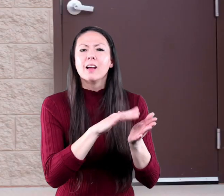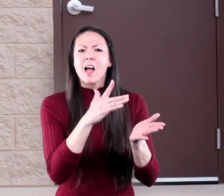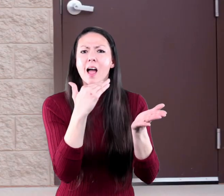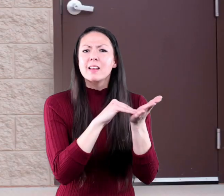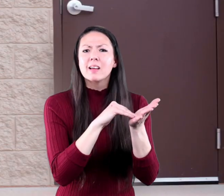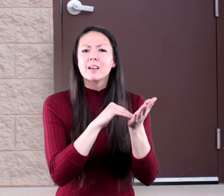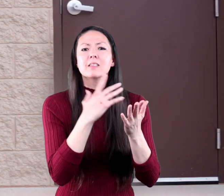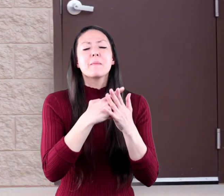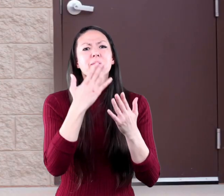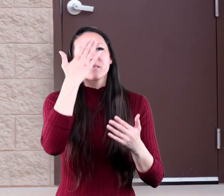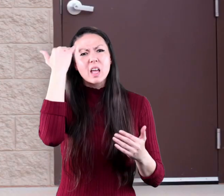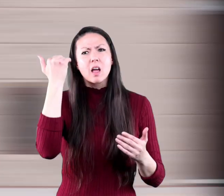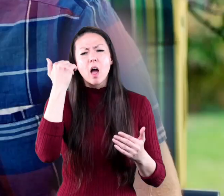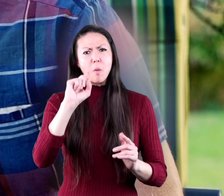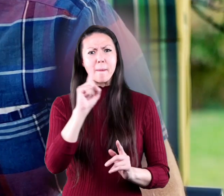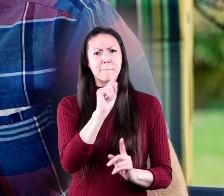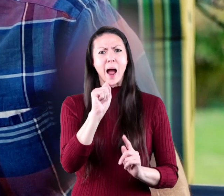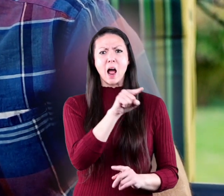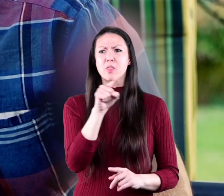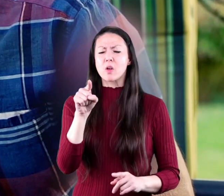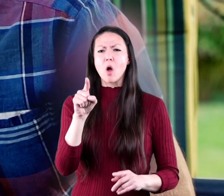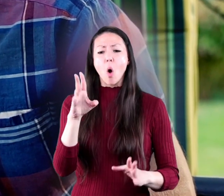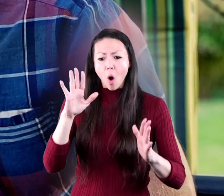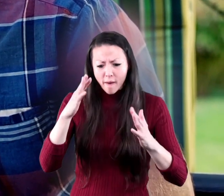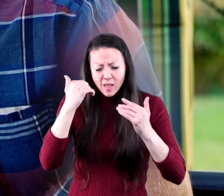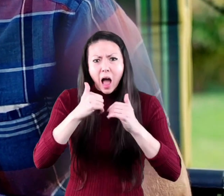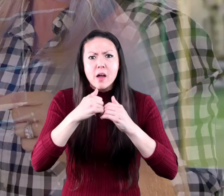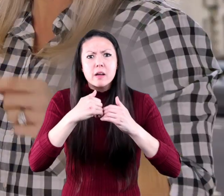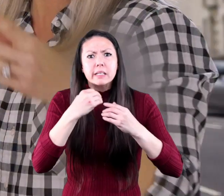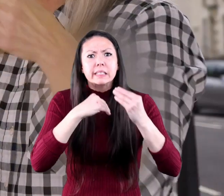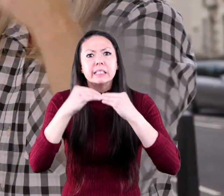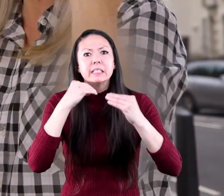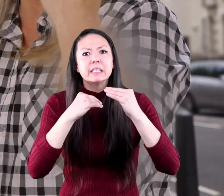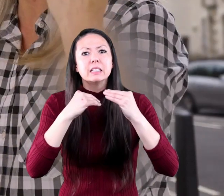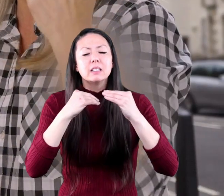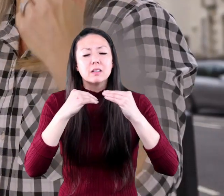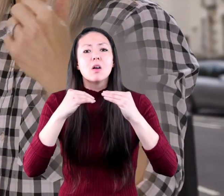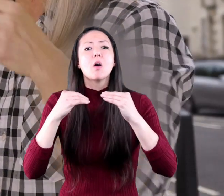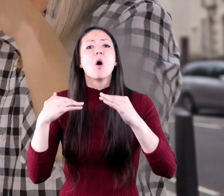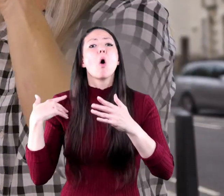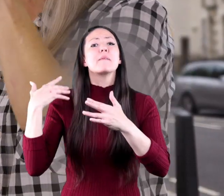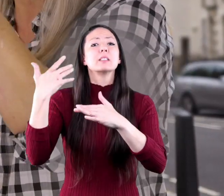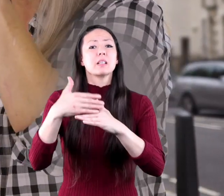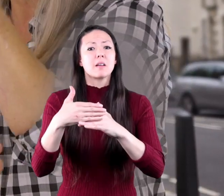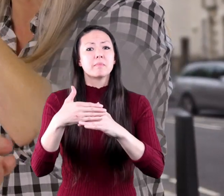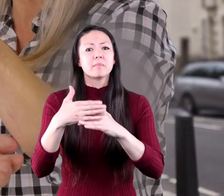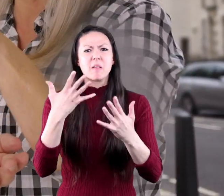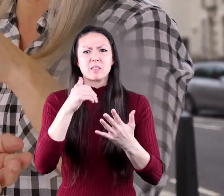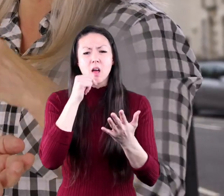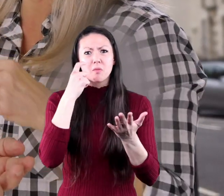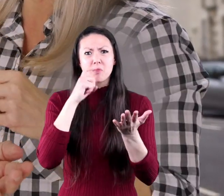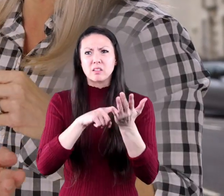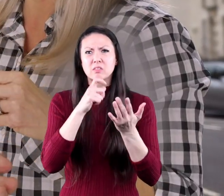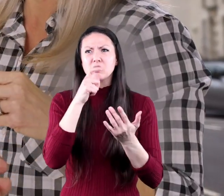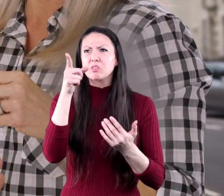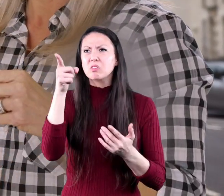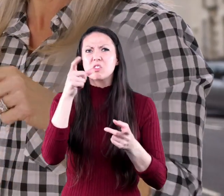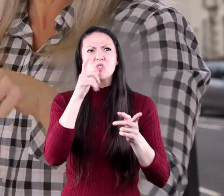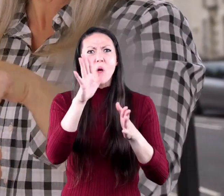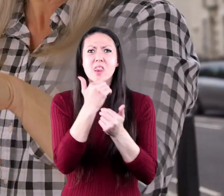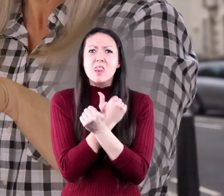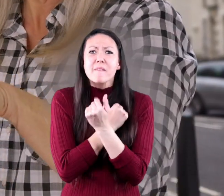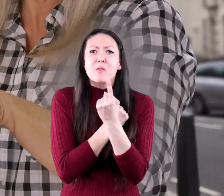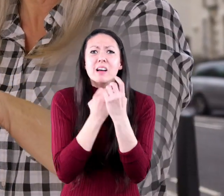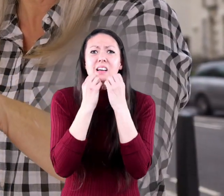might forget where the bathroom is or how to eat over time they may not recognize their loved ones or